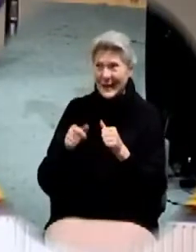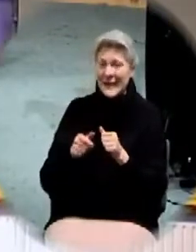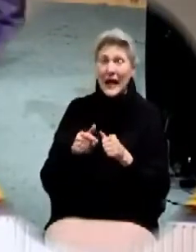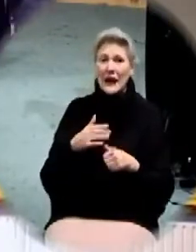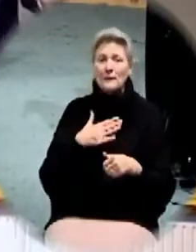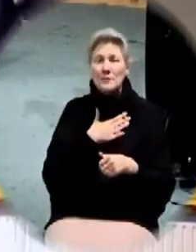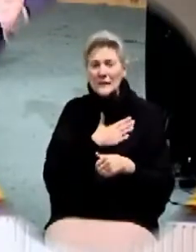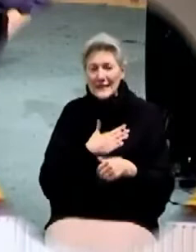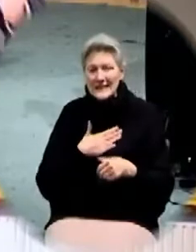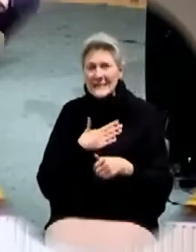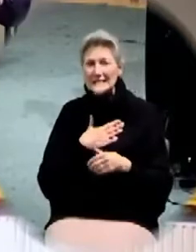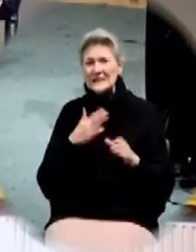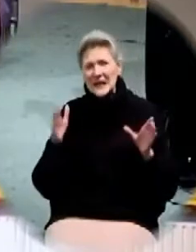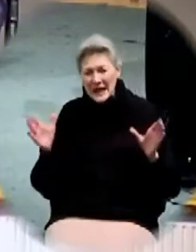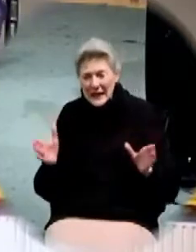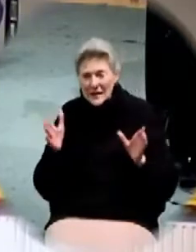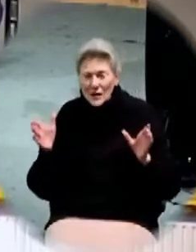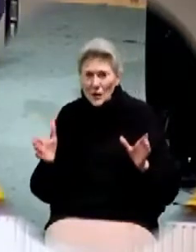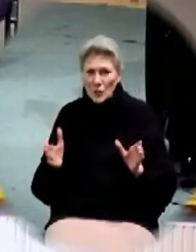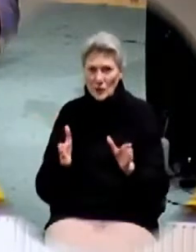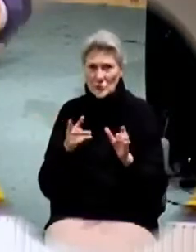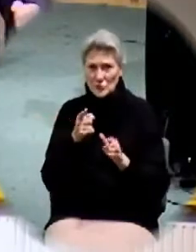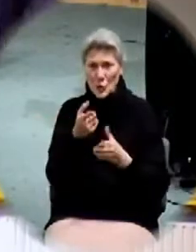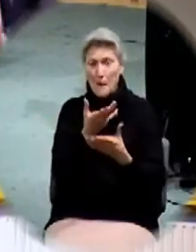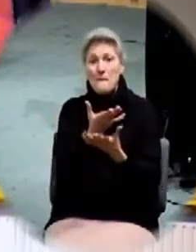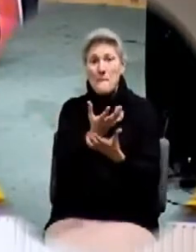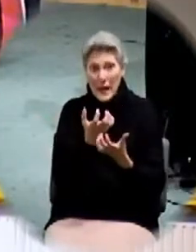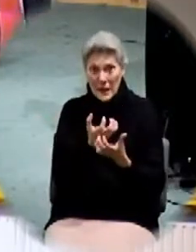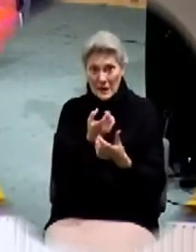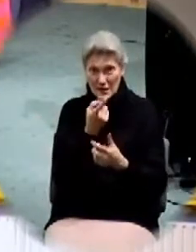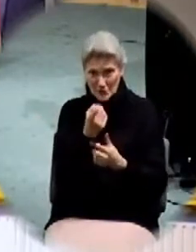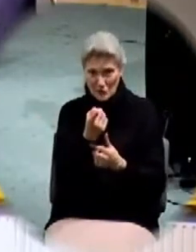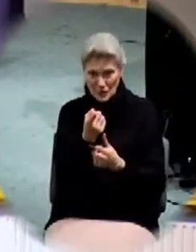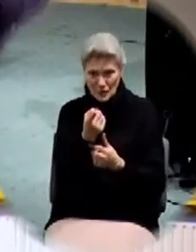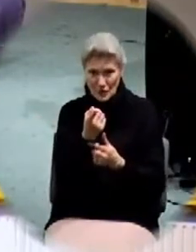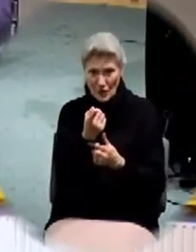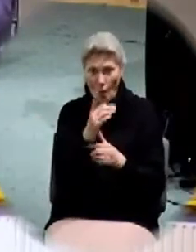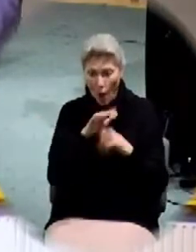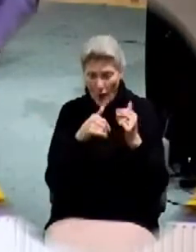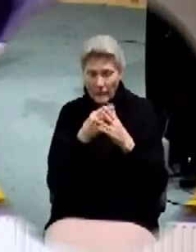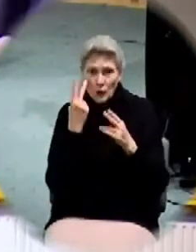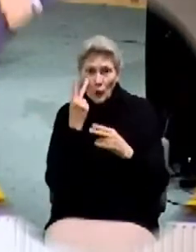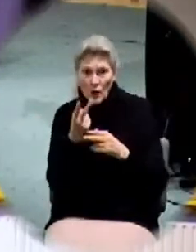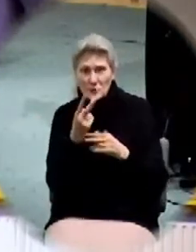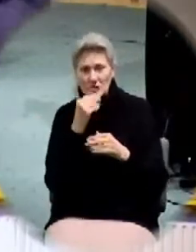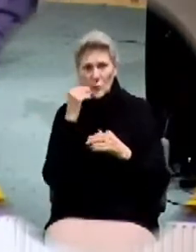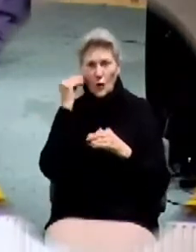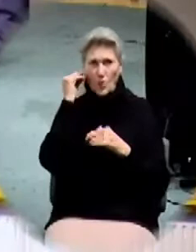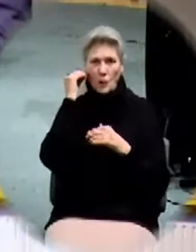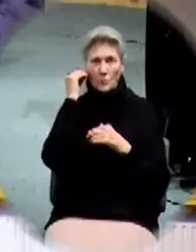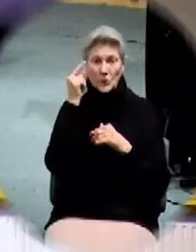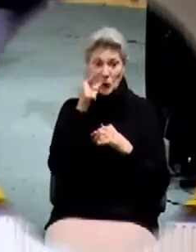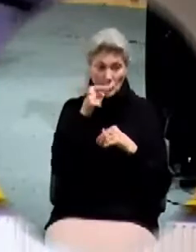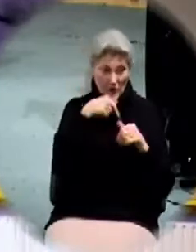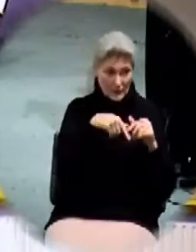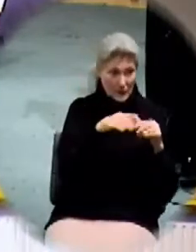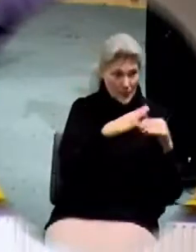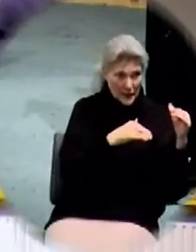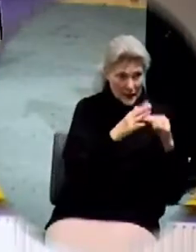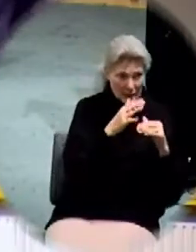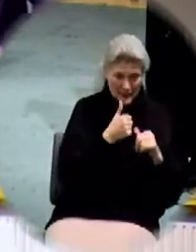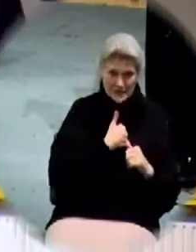implore you, all of you who are watching online, all of you at home, you in the building,